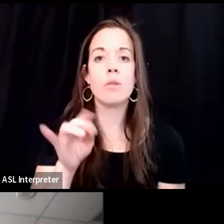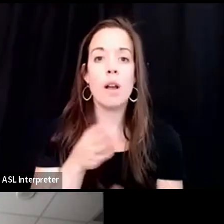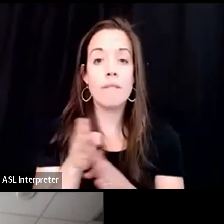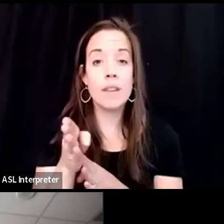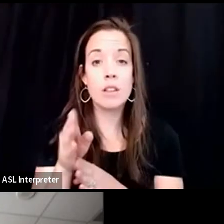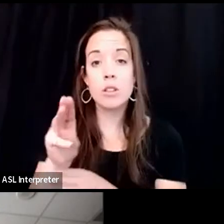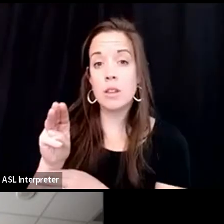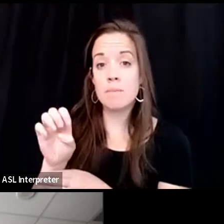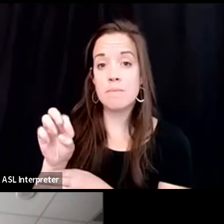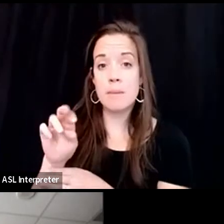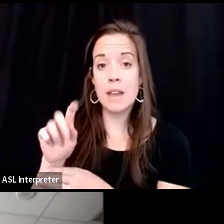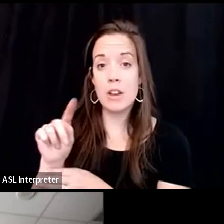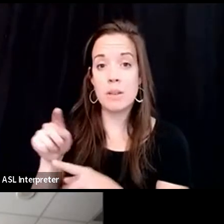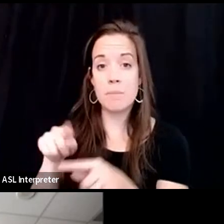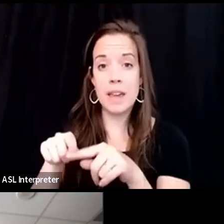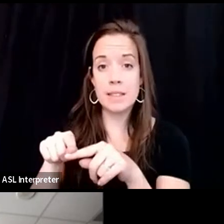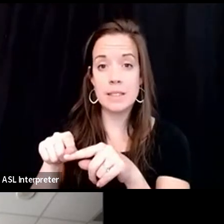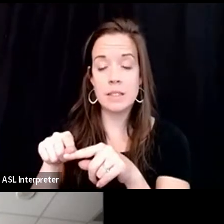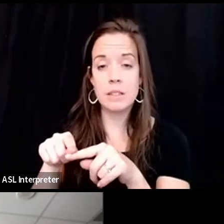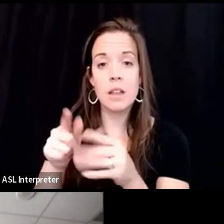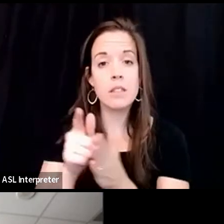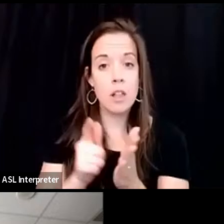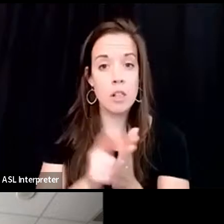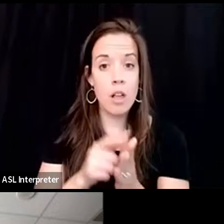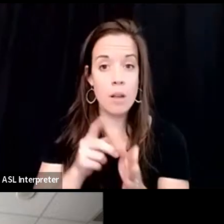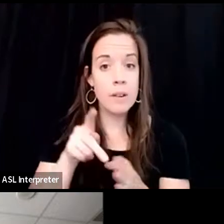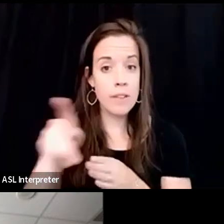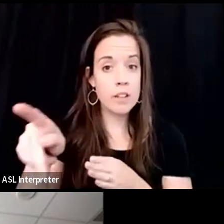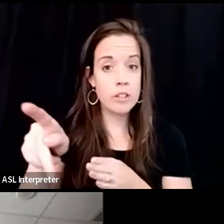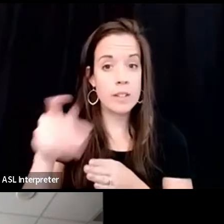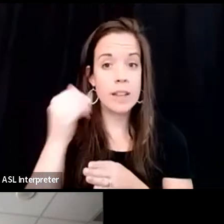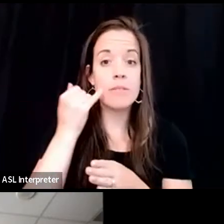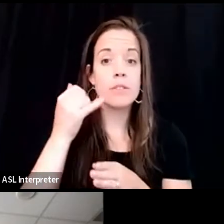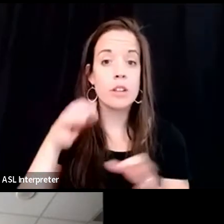-based, um, the law profession is if you're in a courtroom.